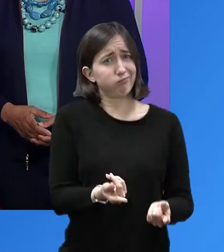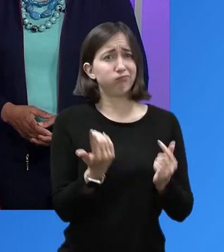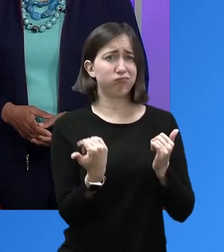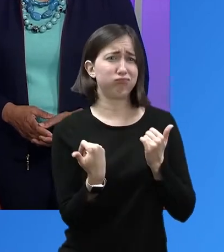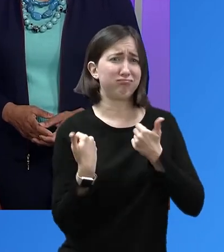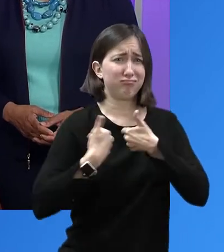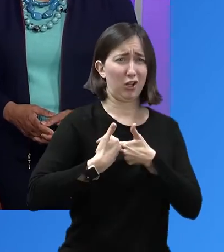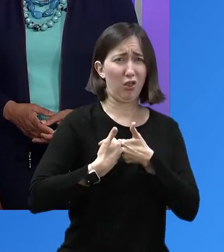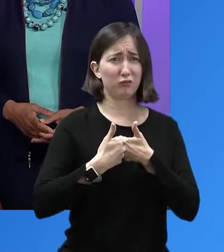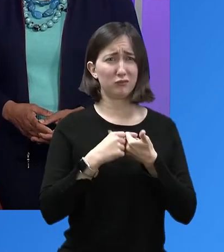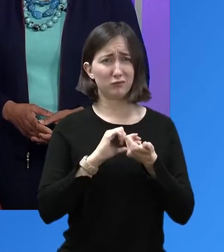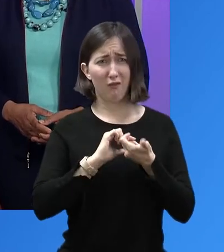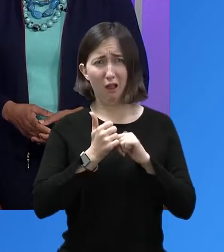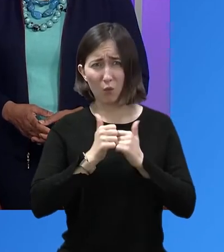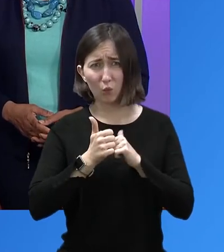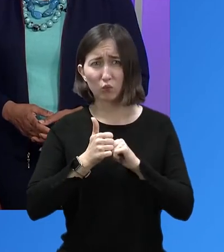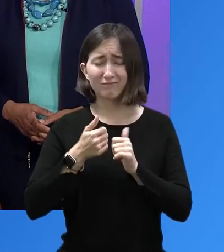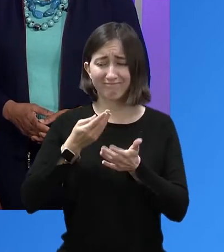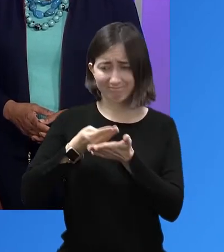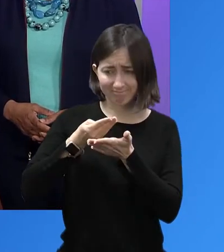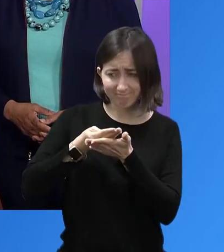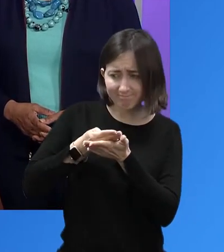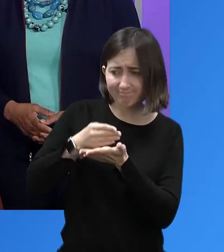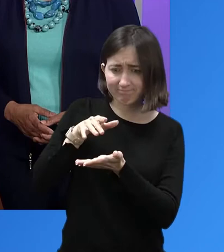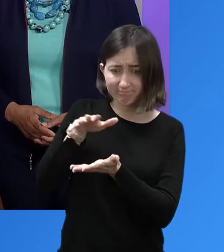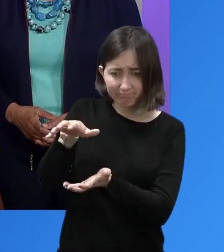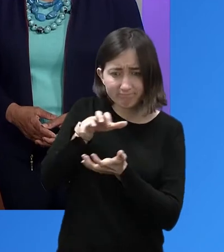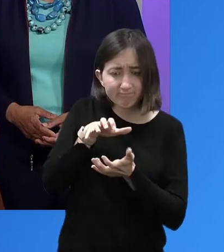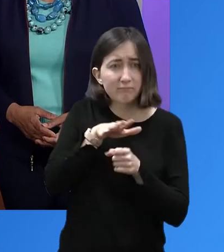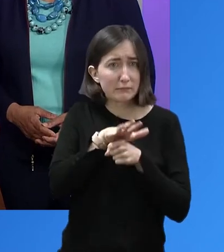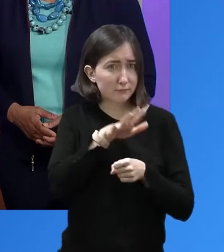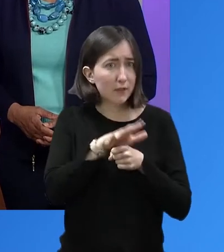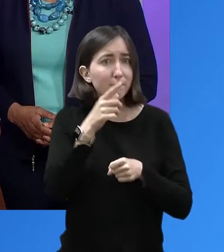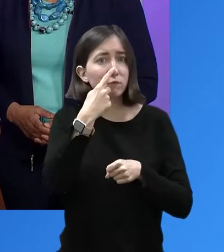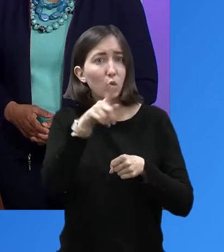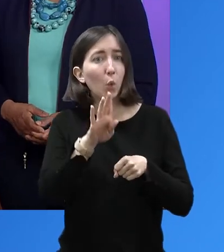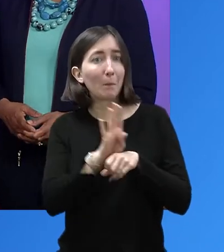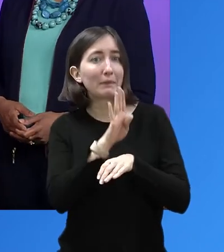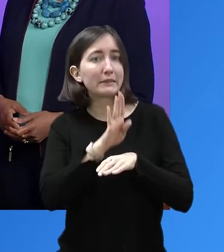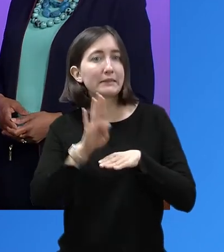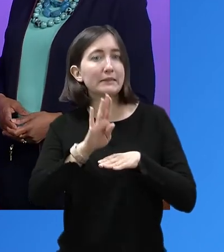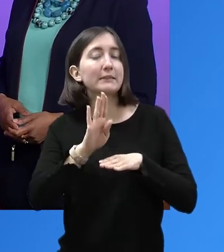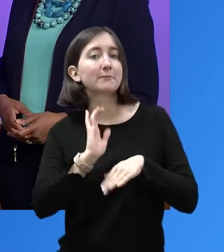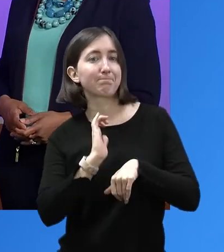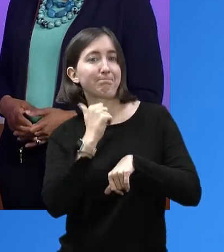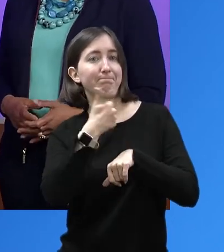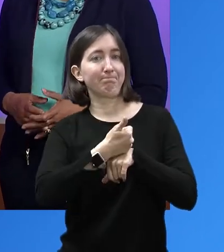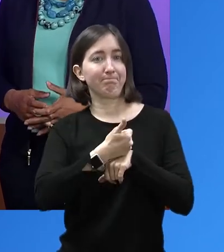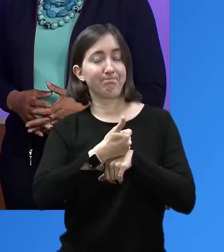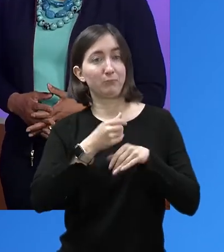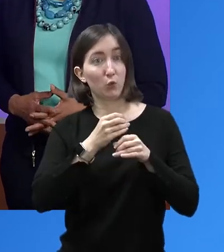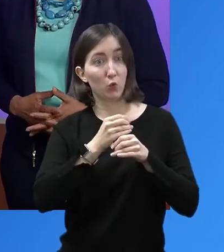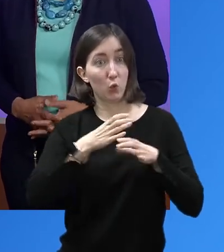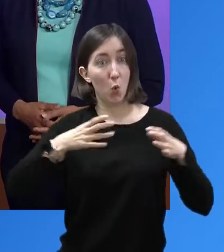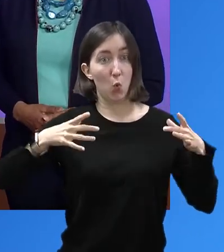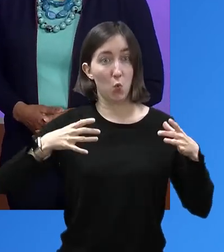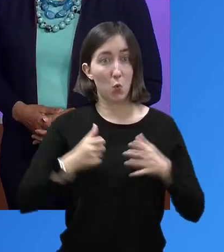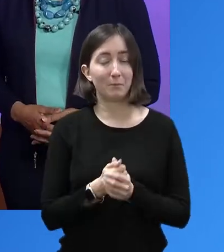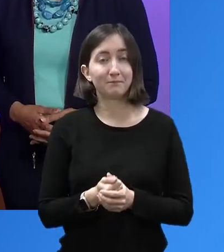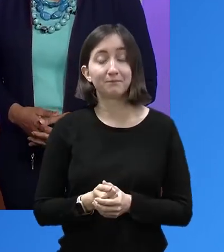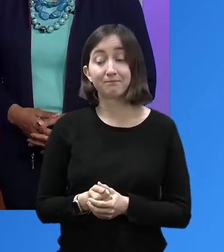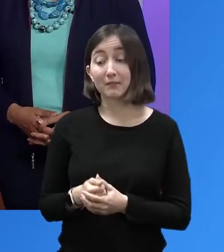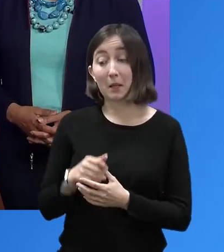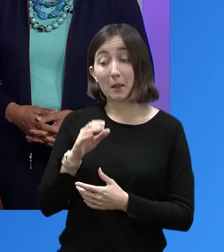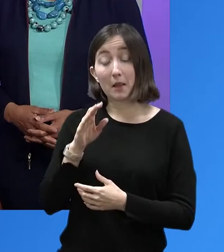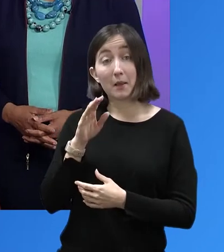the finances they need to start and grow their businesses. Ms. Barrera has dedicated her professional